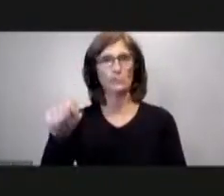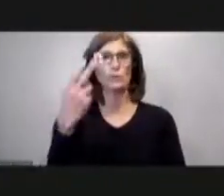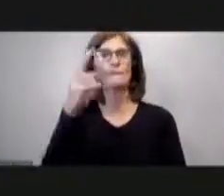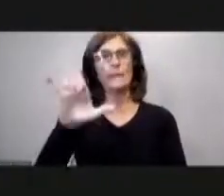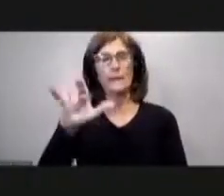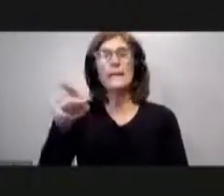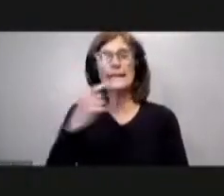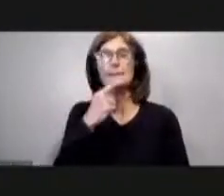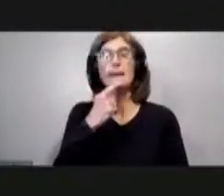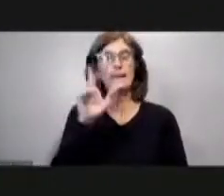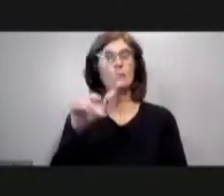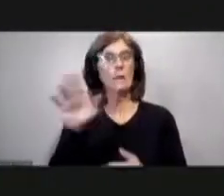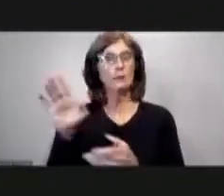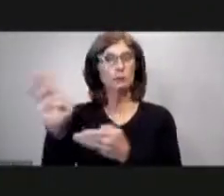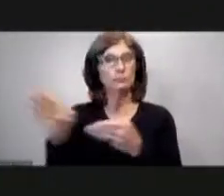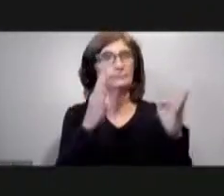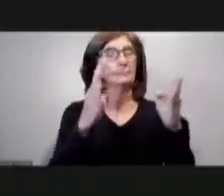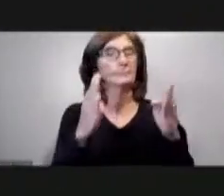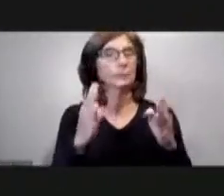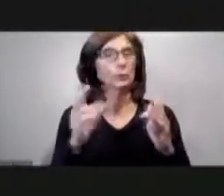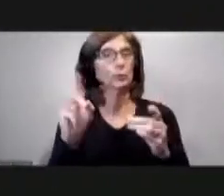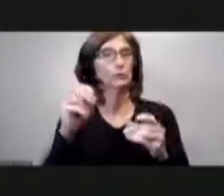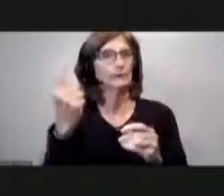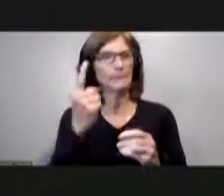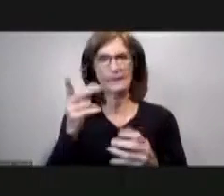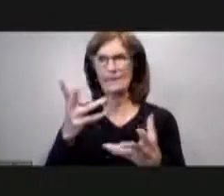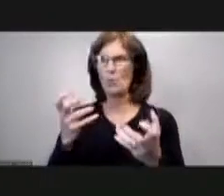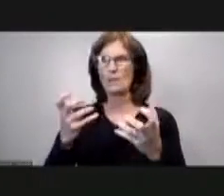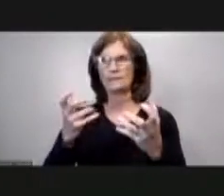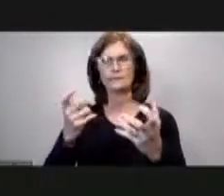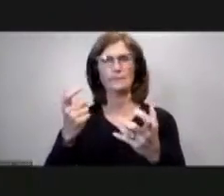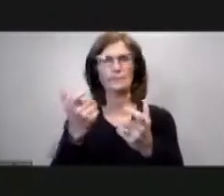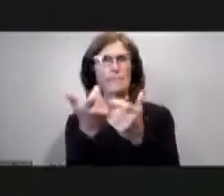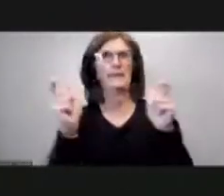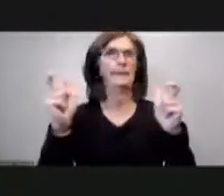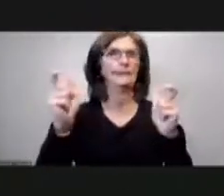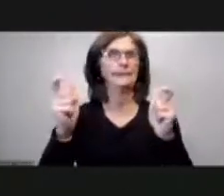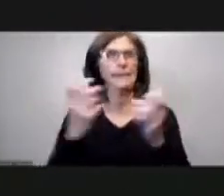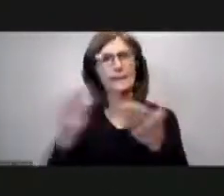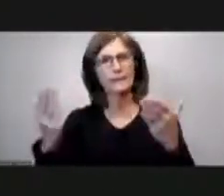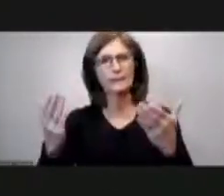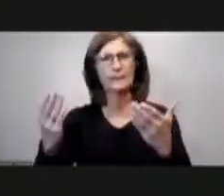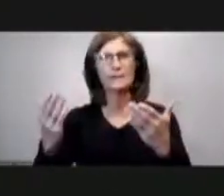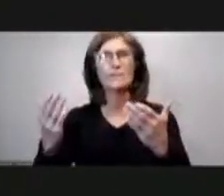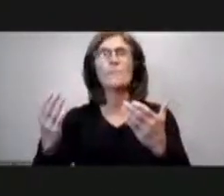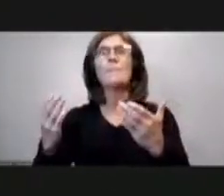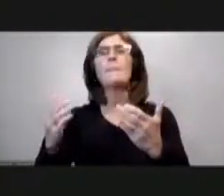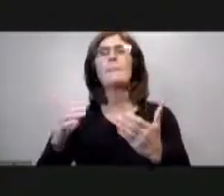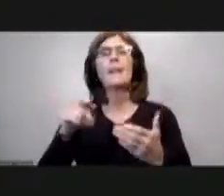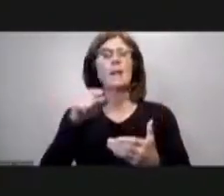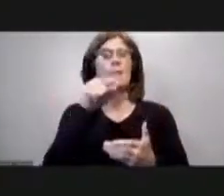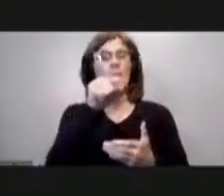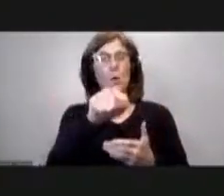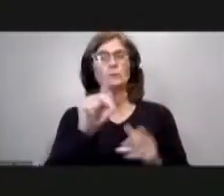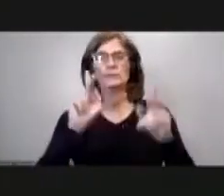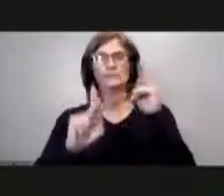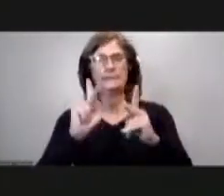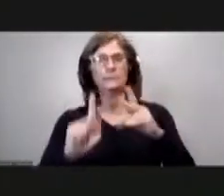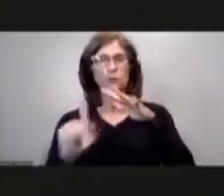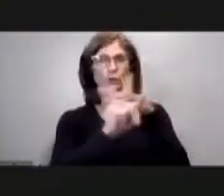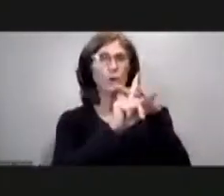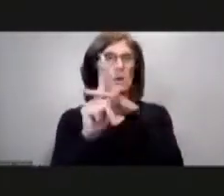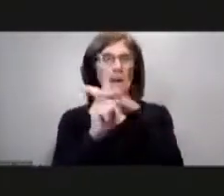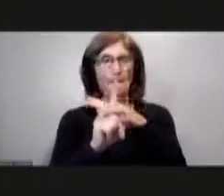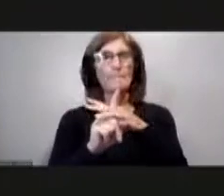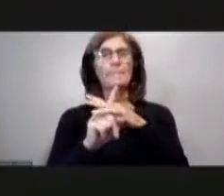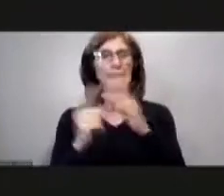associations i think at the time it was big league or something he wanted to do you know stop they packed this chambers and out in the hallway and down in the portico